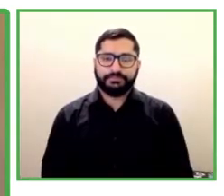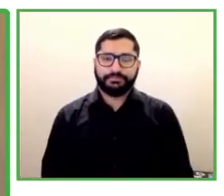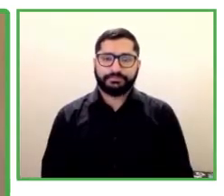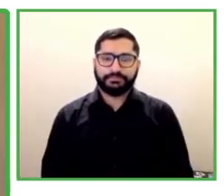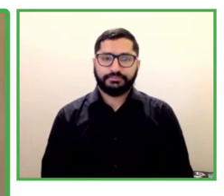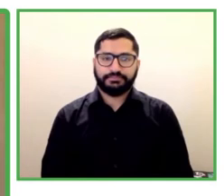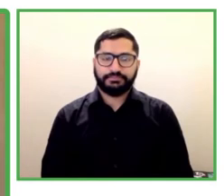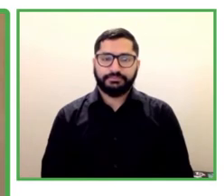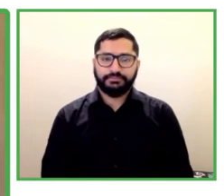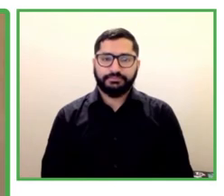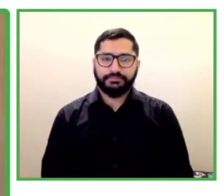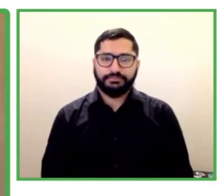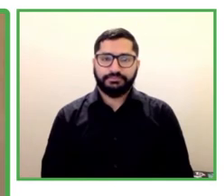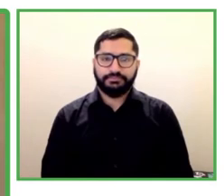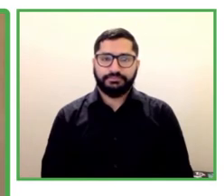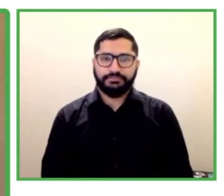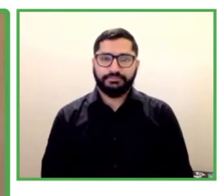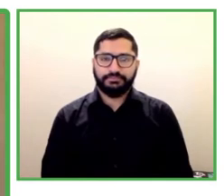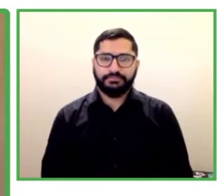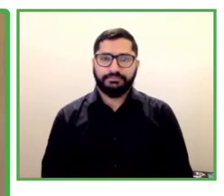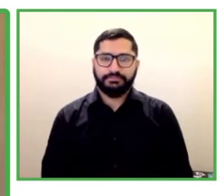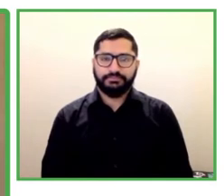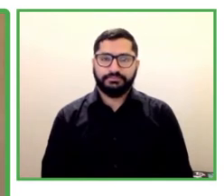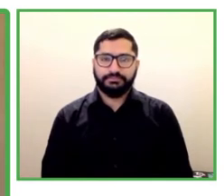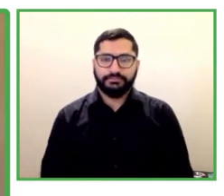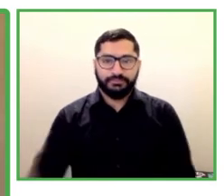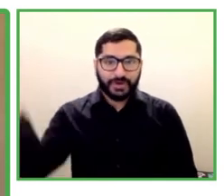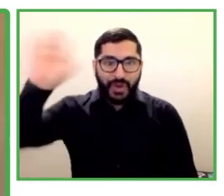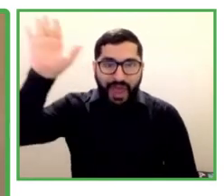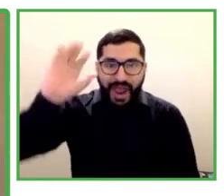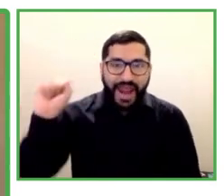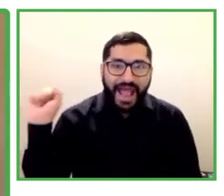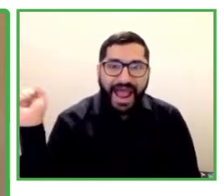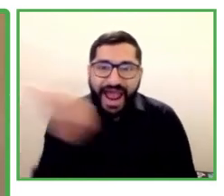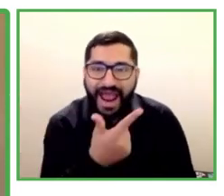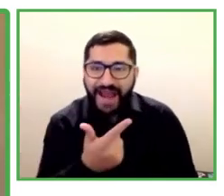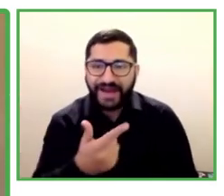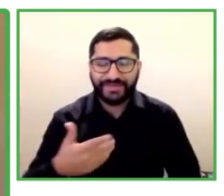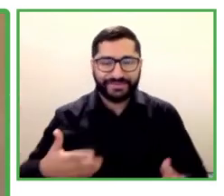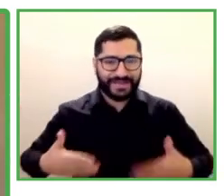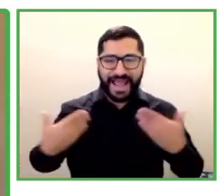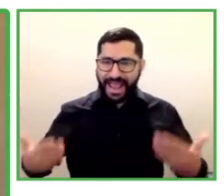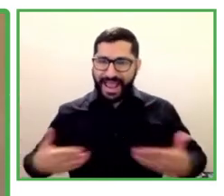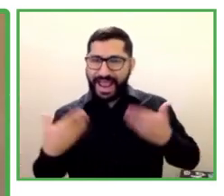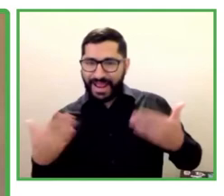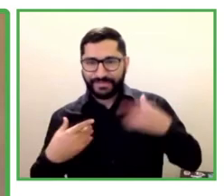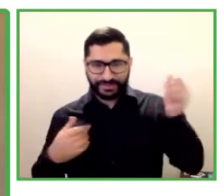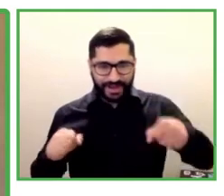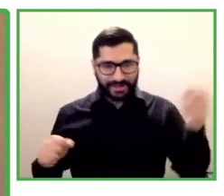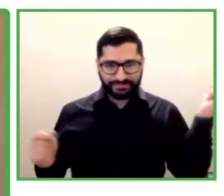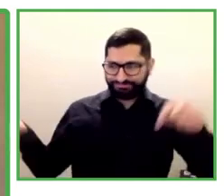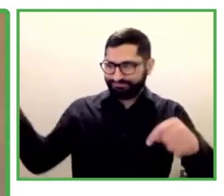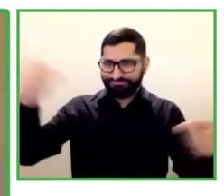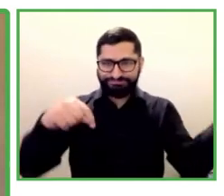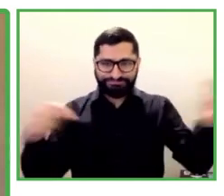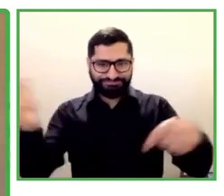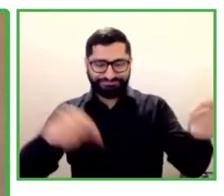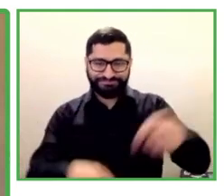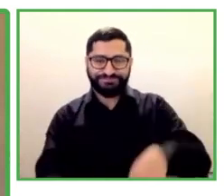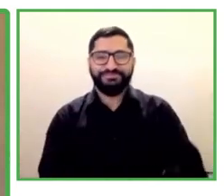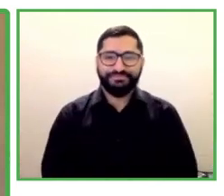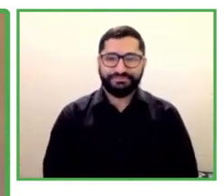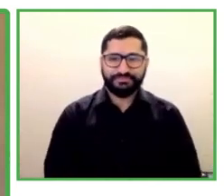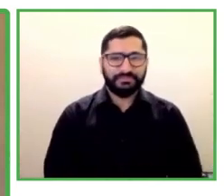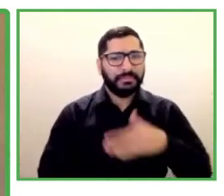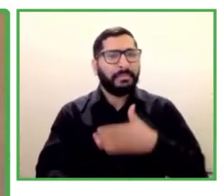Hello. It's an absolute joy to be here today. Before I begin, a quick description of myself. I am a young white man